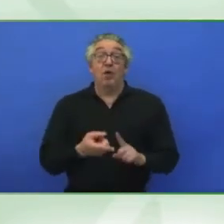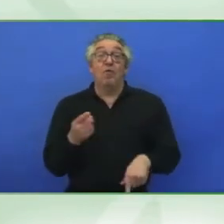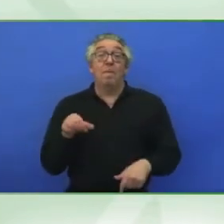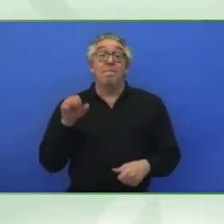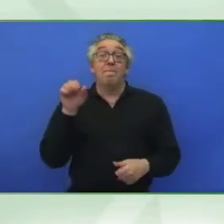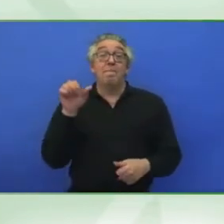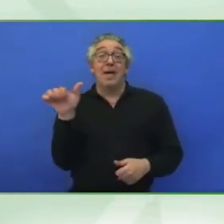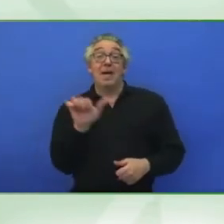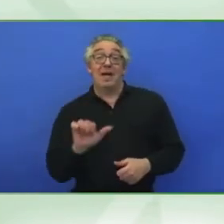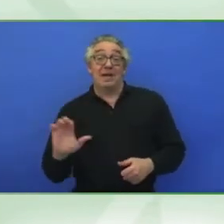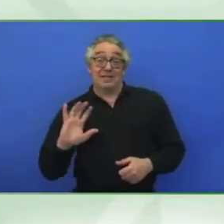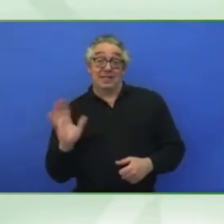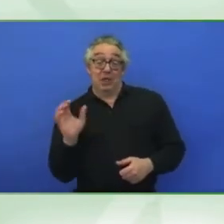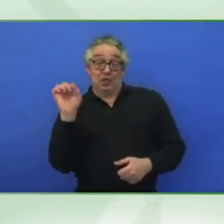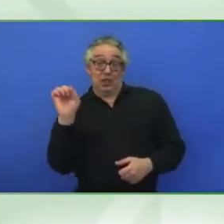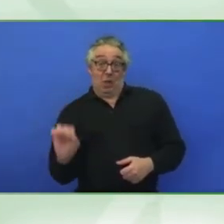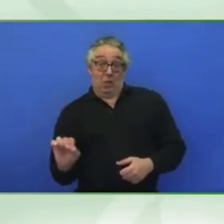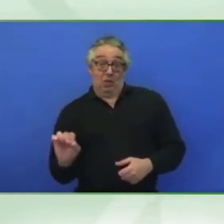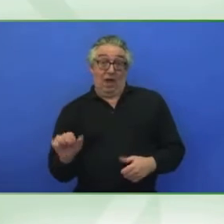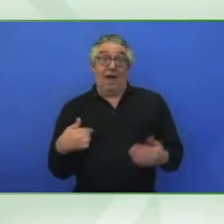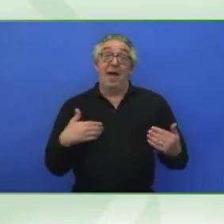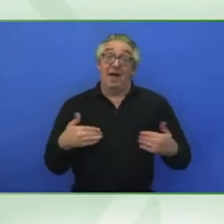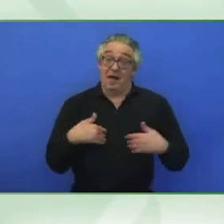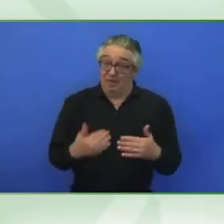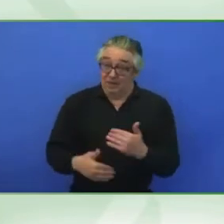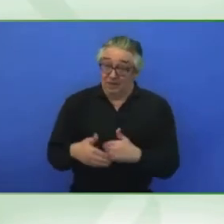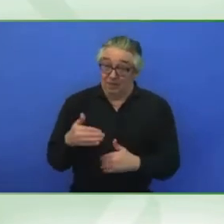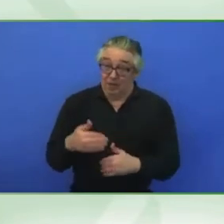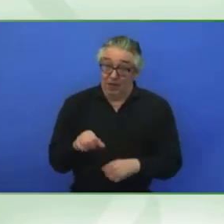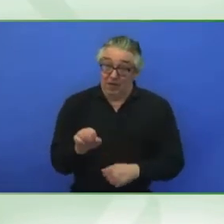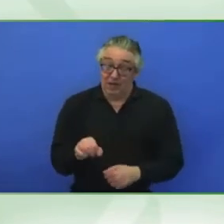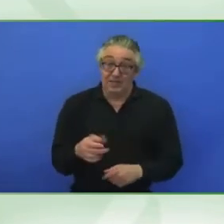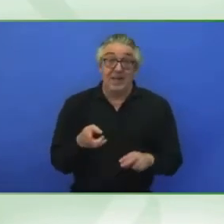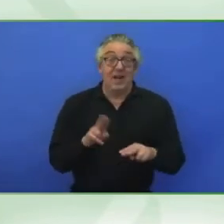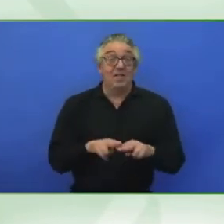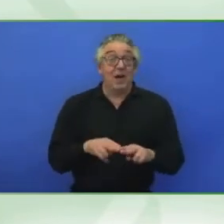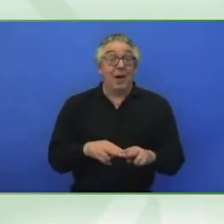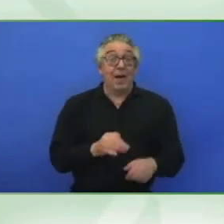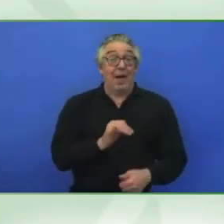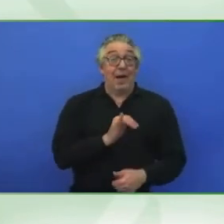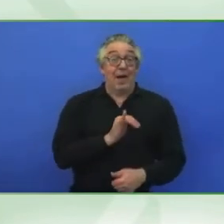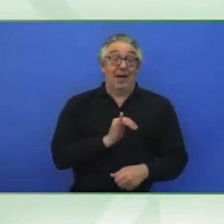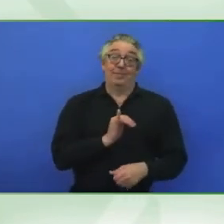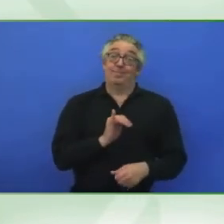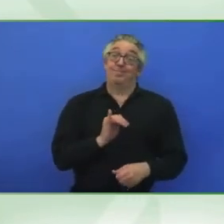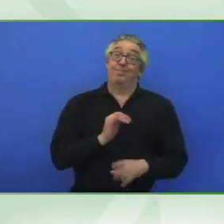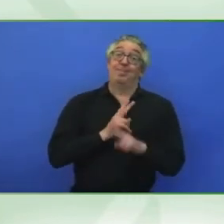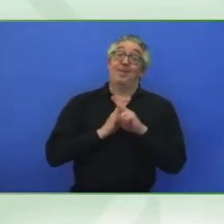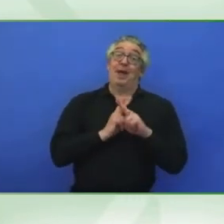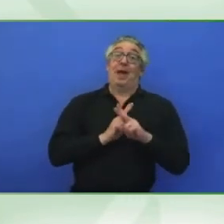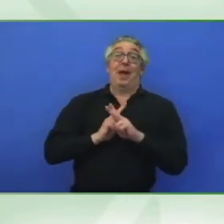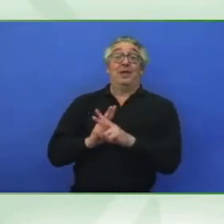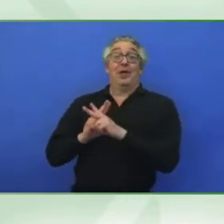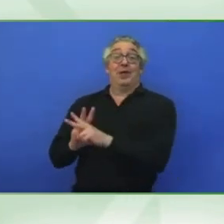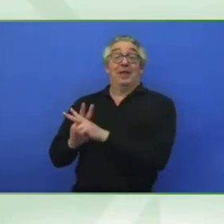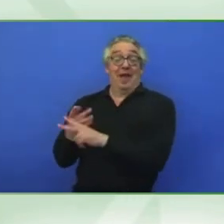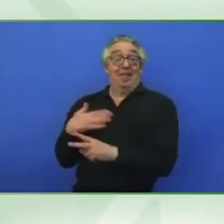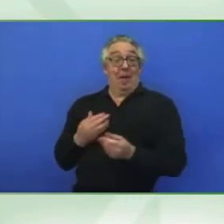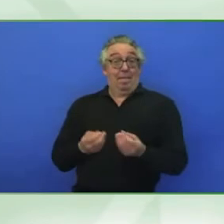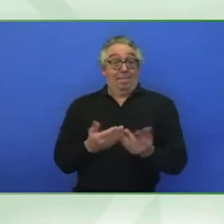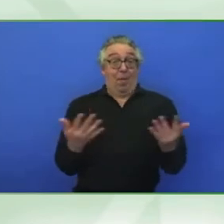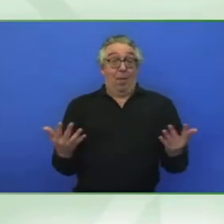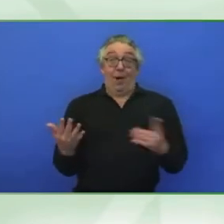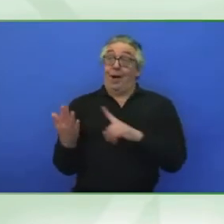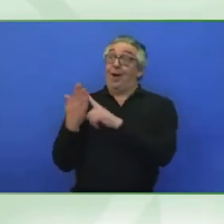disability. And when you have multiple identities, the oppression and the marginalisation all compounds